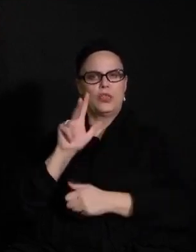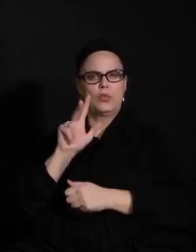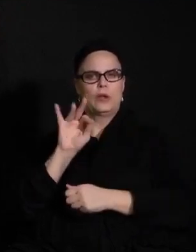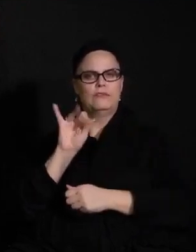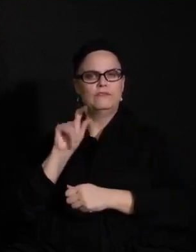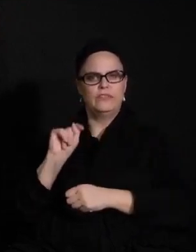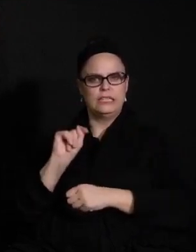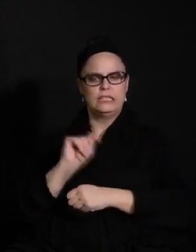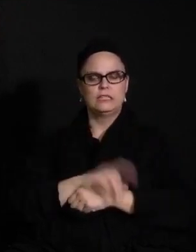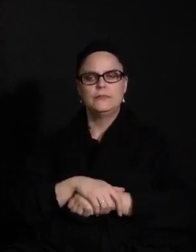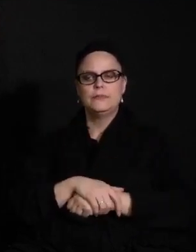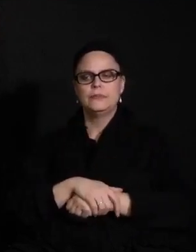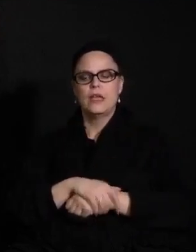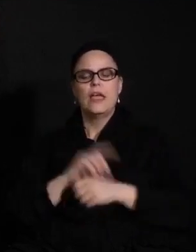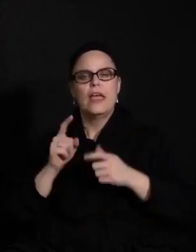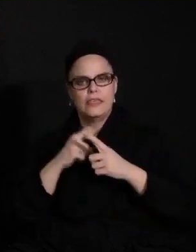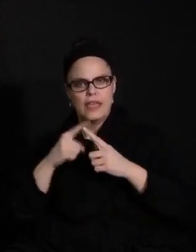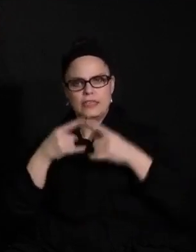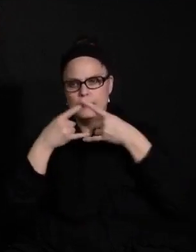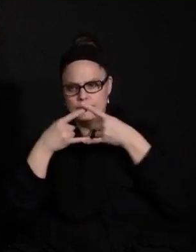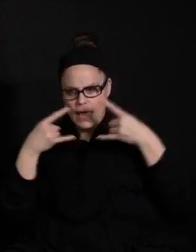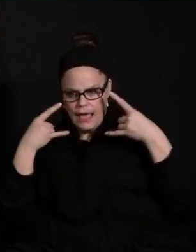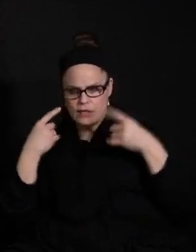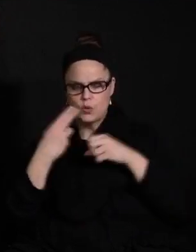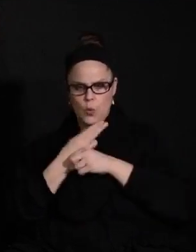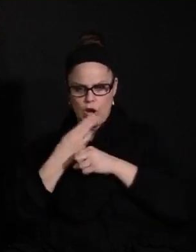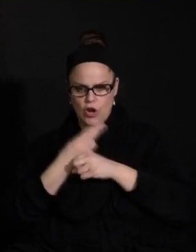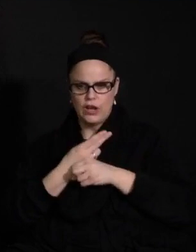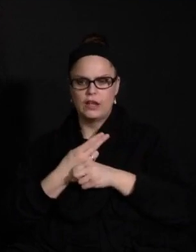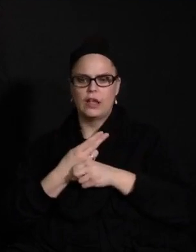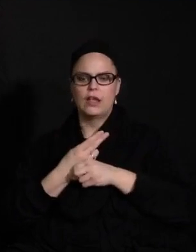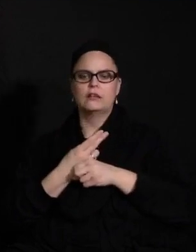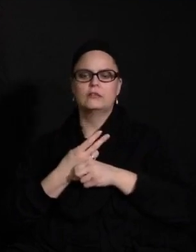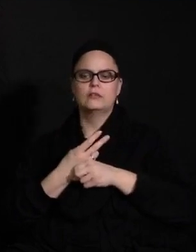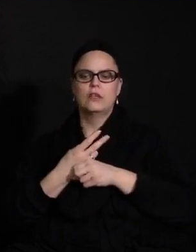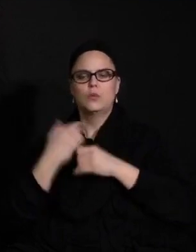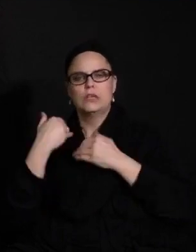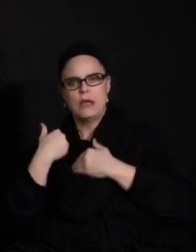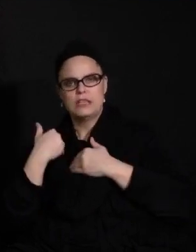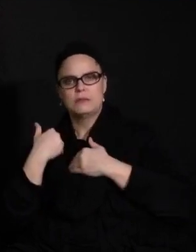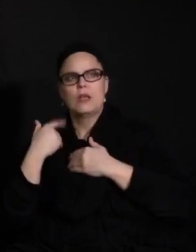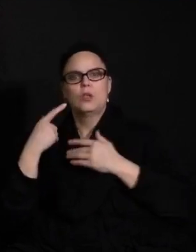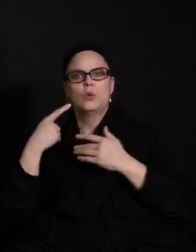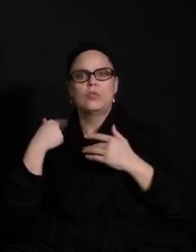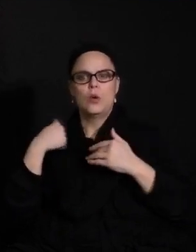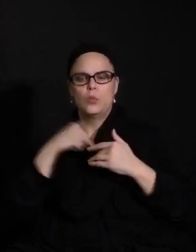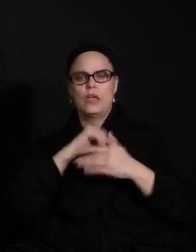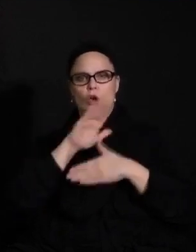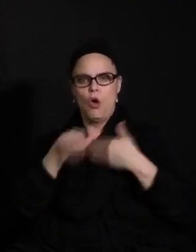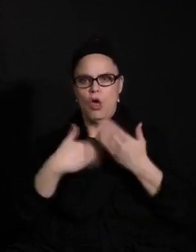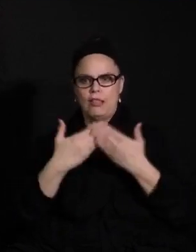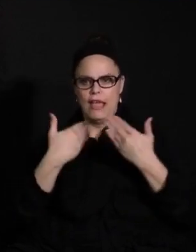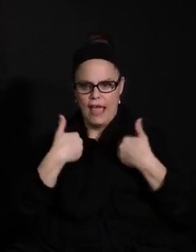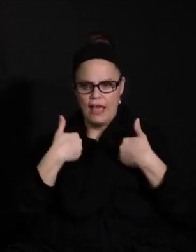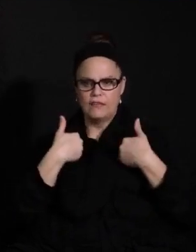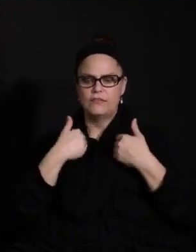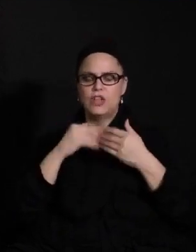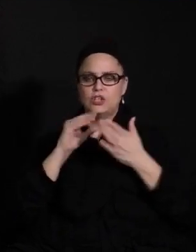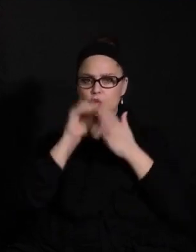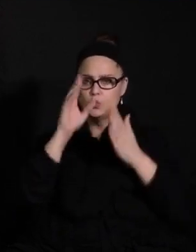Again, questions about mask wearing and the role that all of us have in ensuring that our students are not just wearing masks, but wearing them properly.